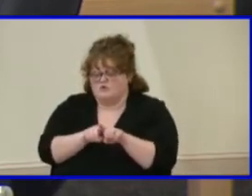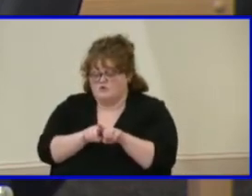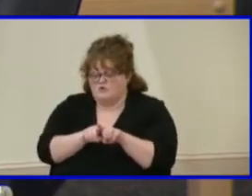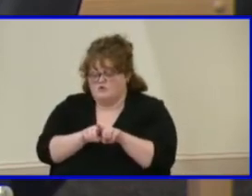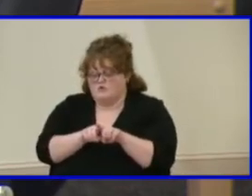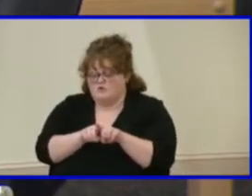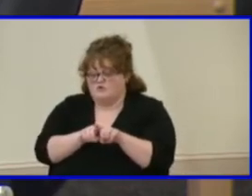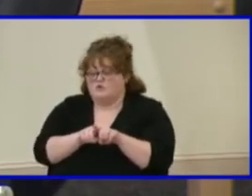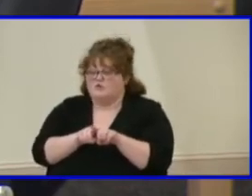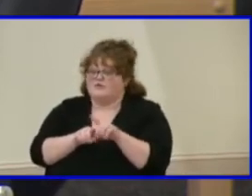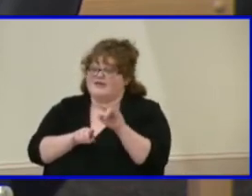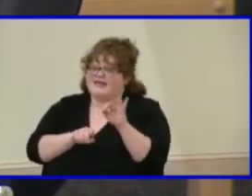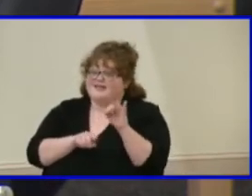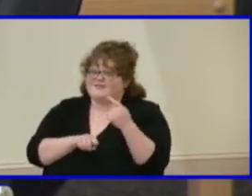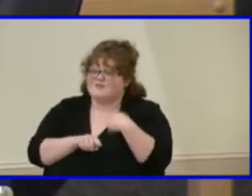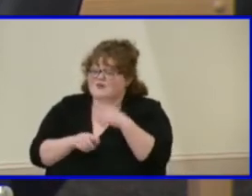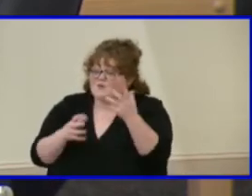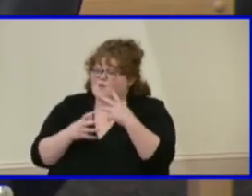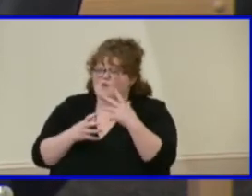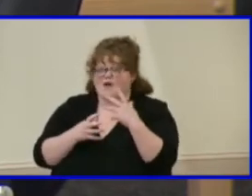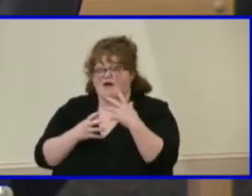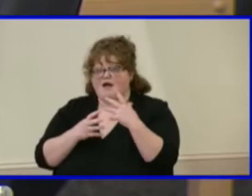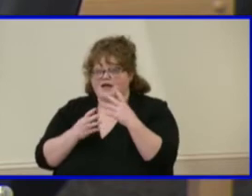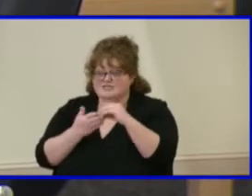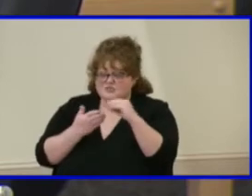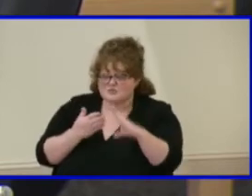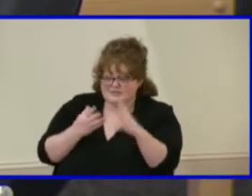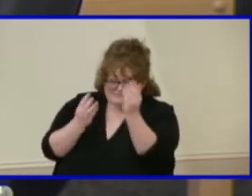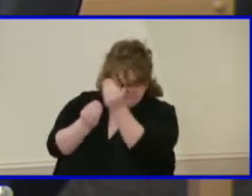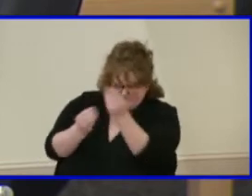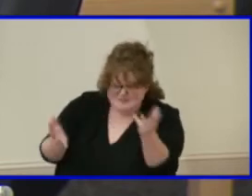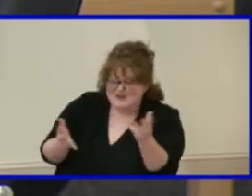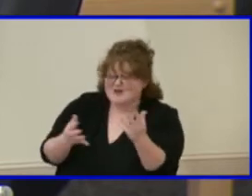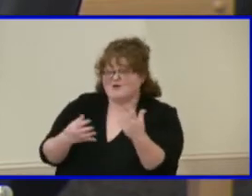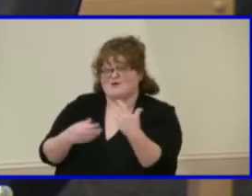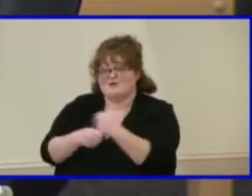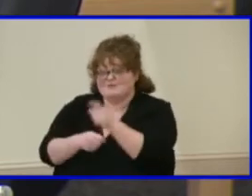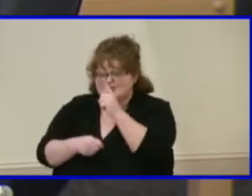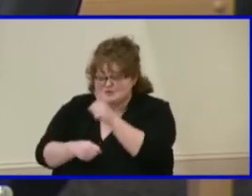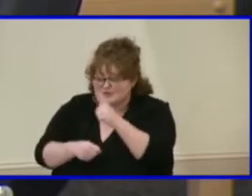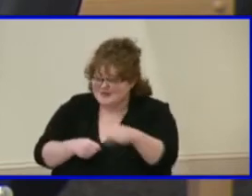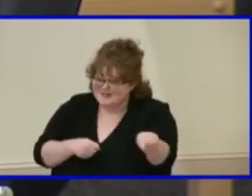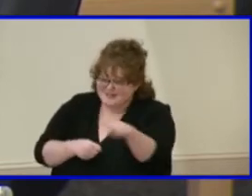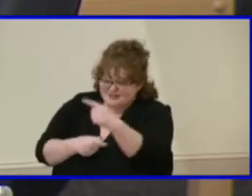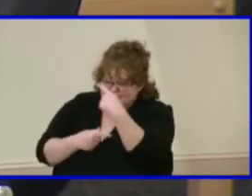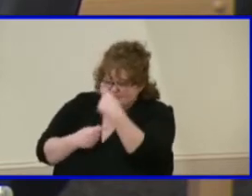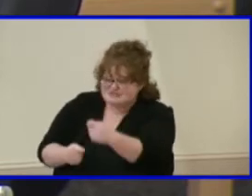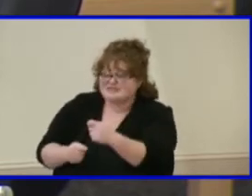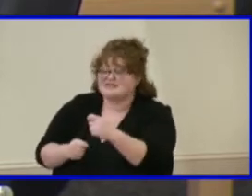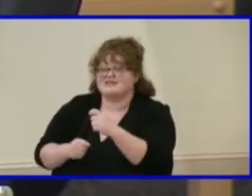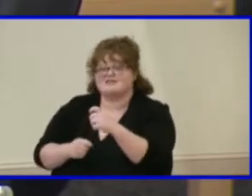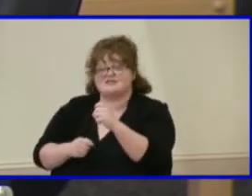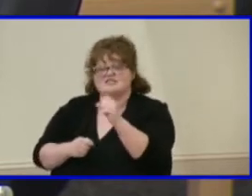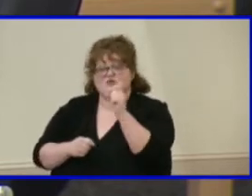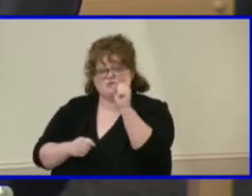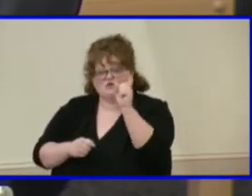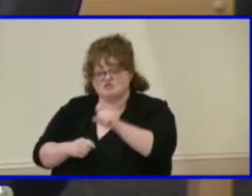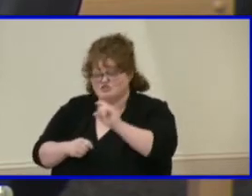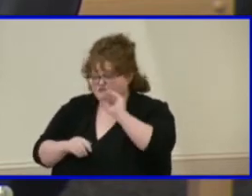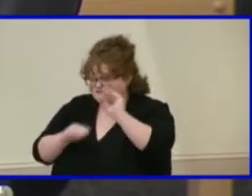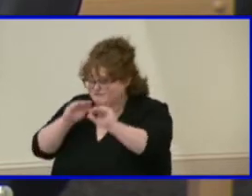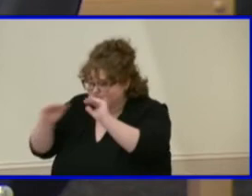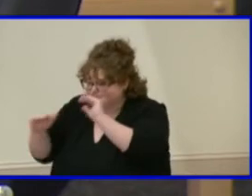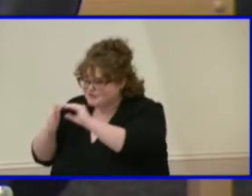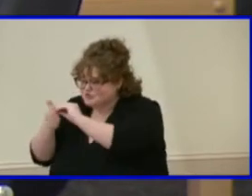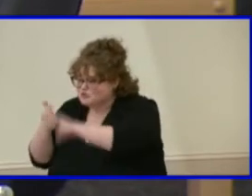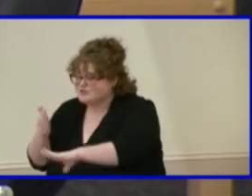interested, we are reaching out to students. But the bigger piece is the reach to the families, the mom,